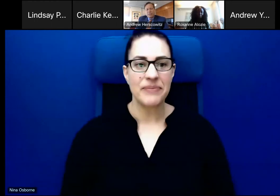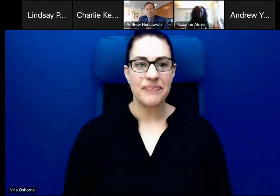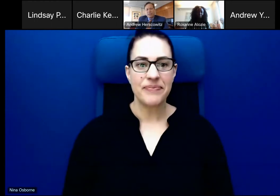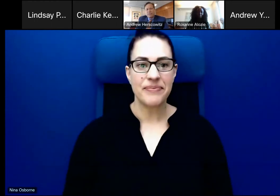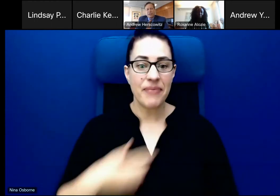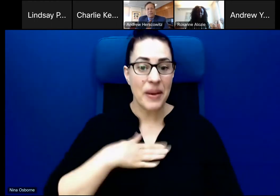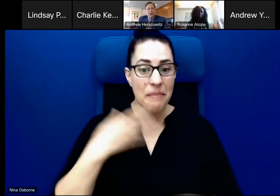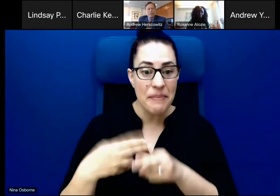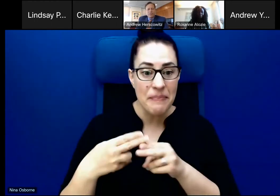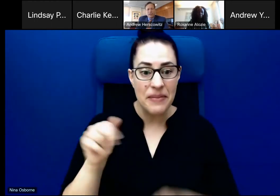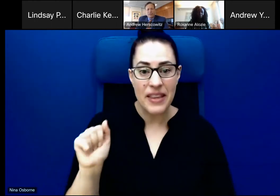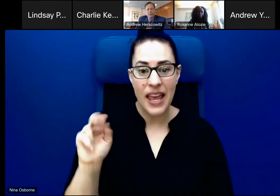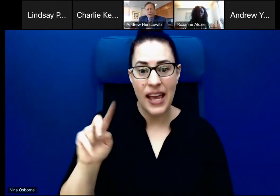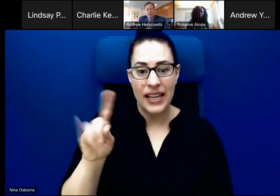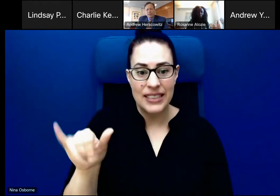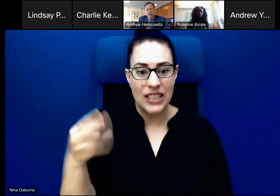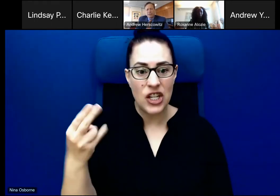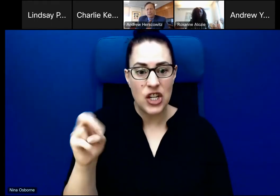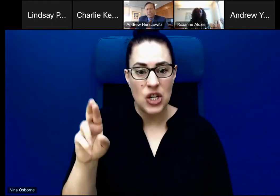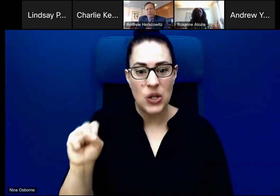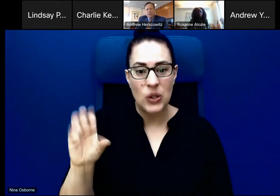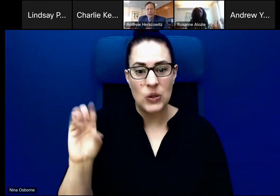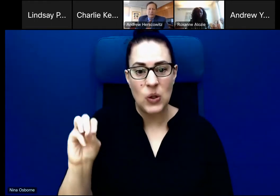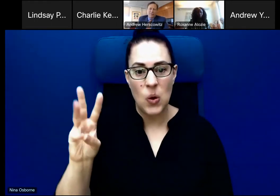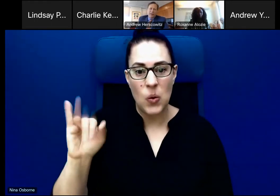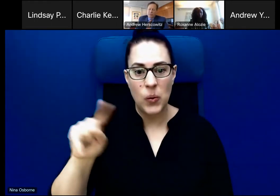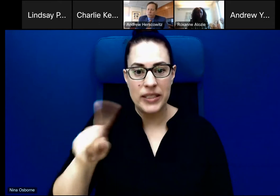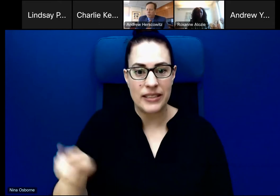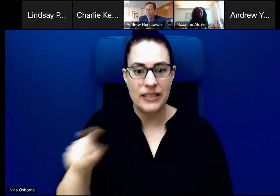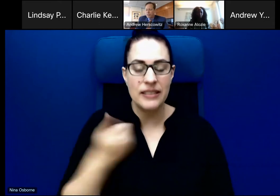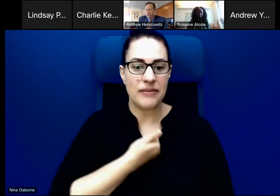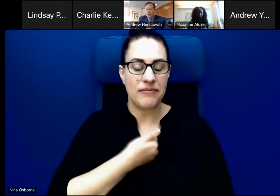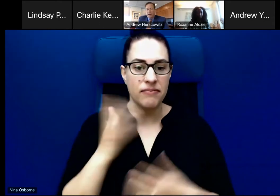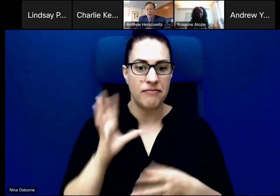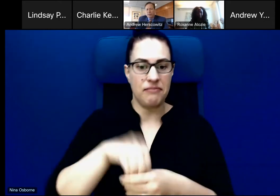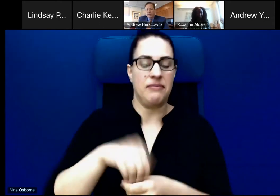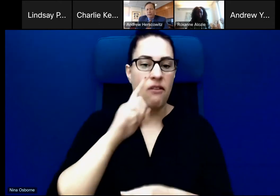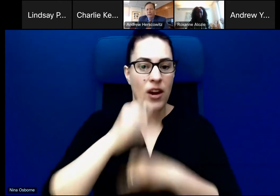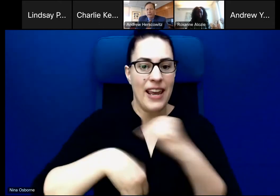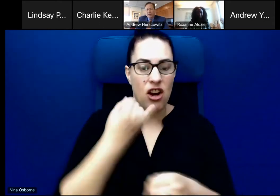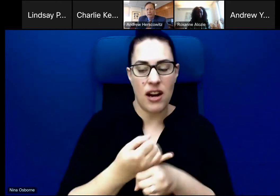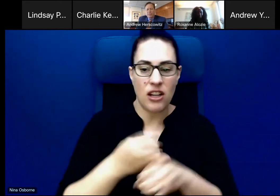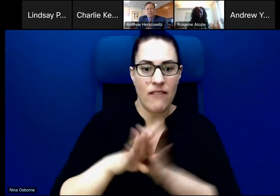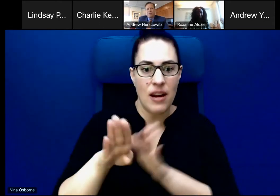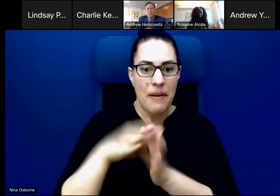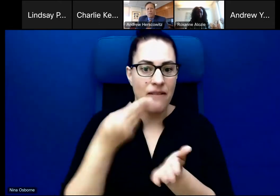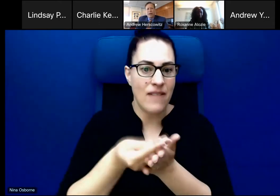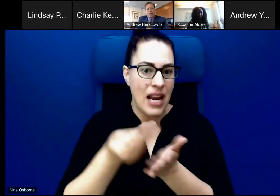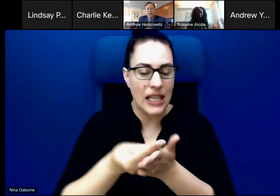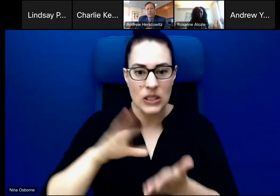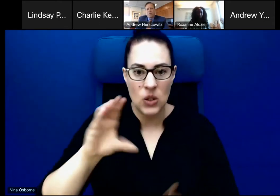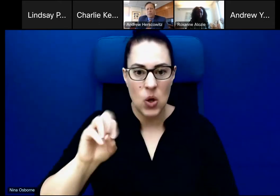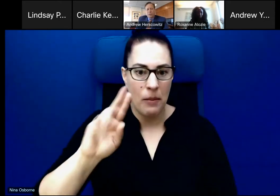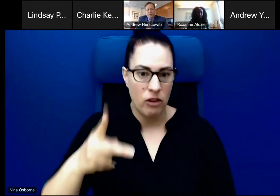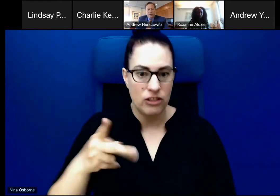Herskovitz. I'm the chief development officer at the U.S. International Development Finance Corporation. I also want to thank the U.S. embassies worldwide